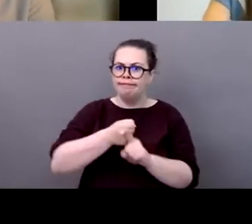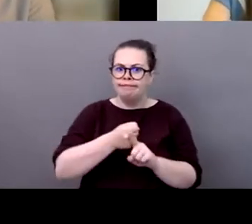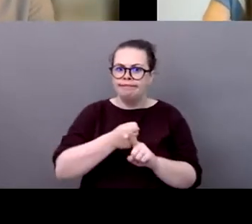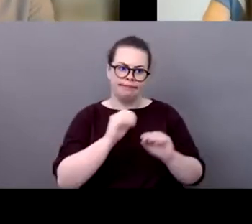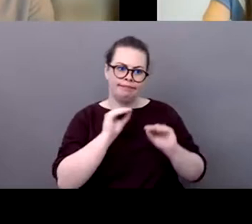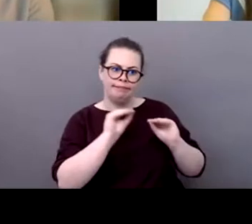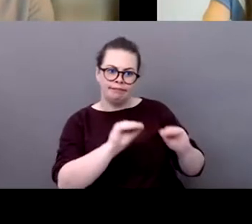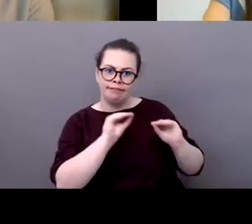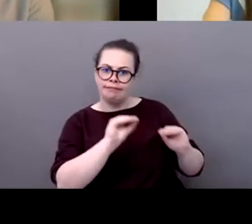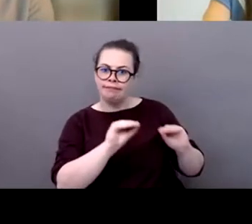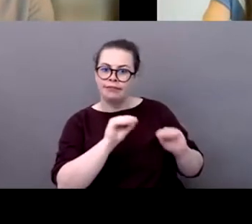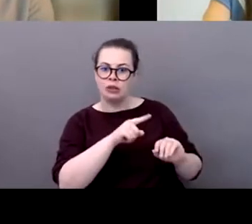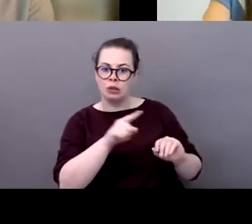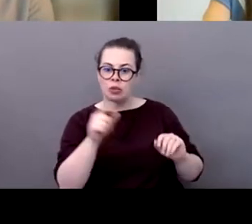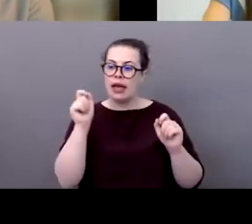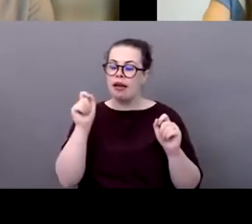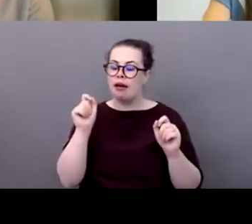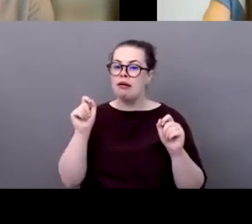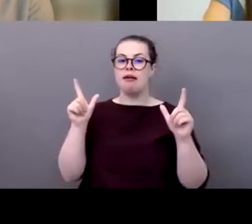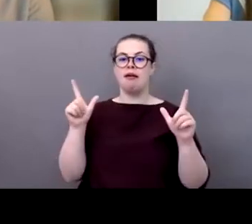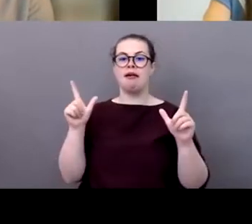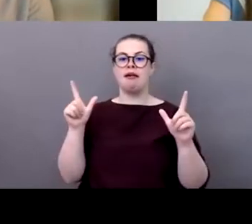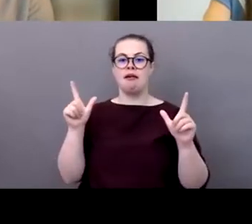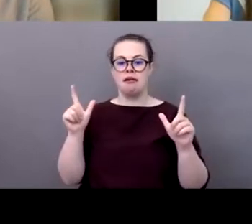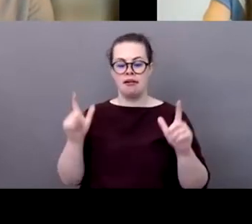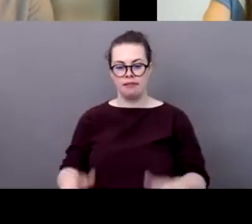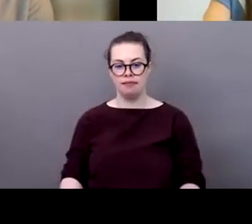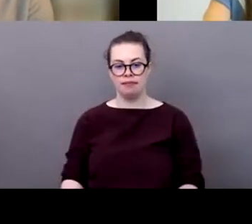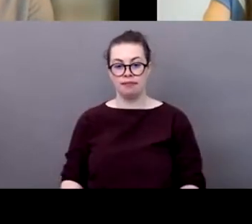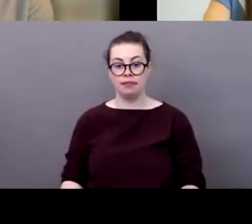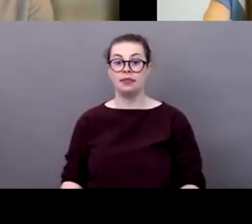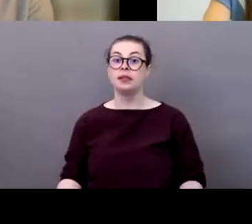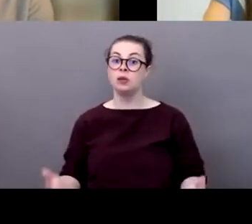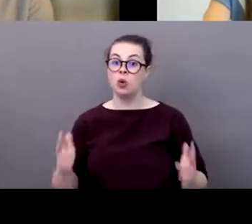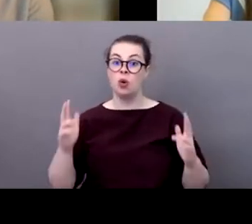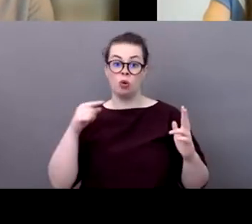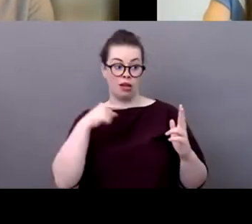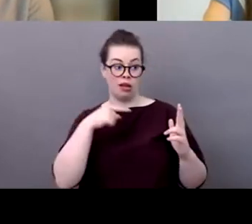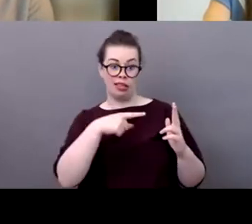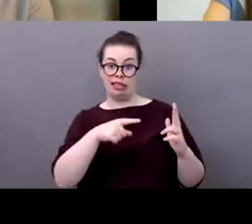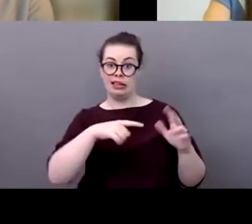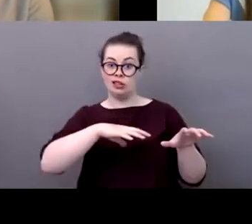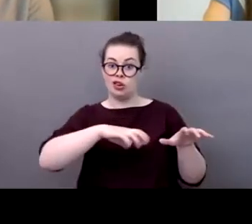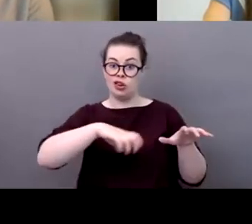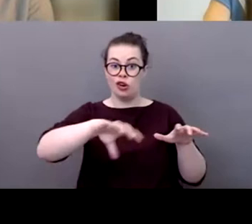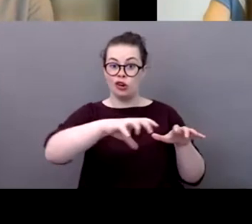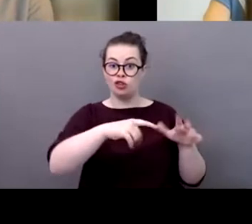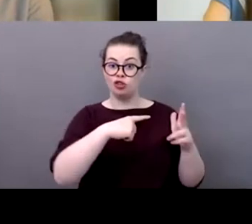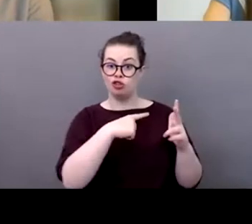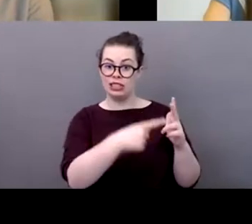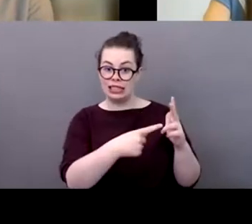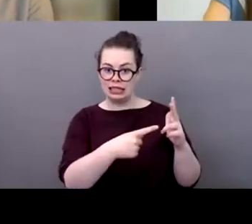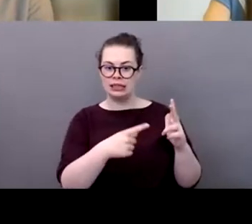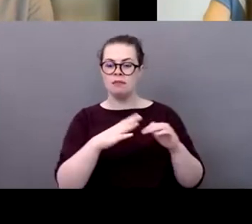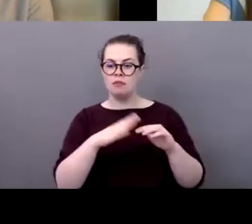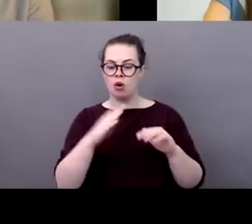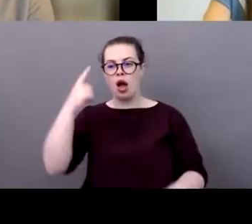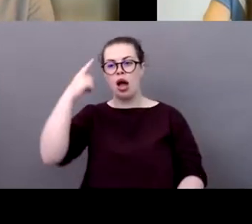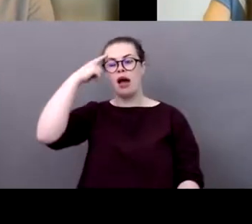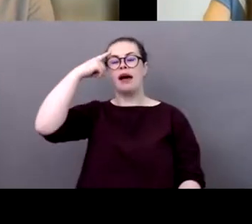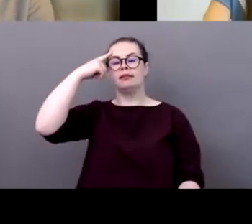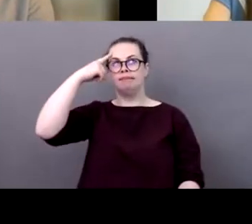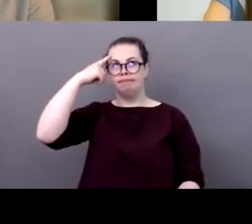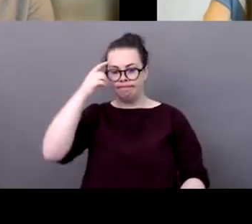is on the environment i think this enabled them to actually uh focus and uh try to